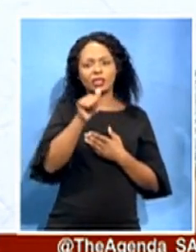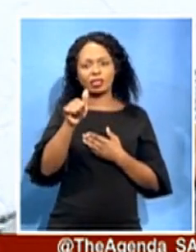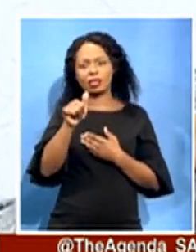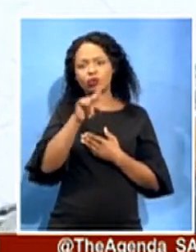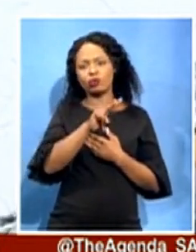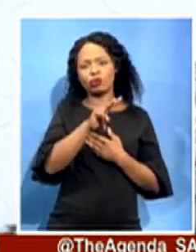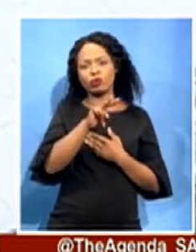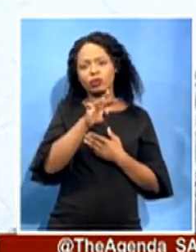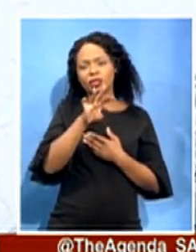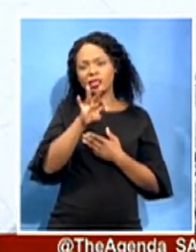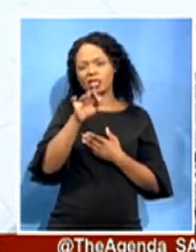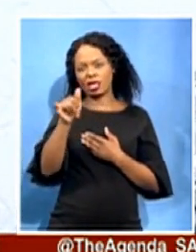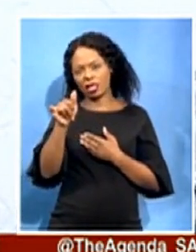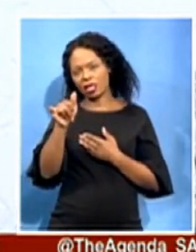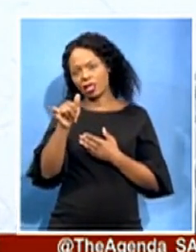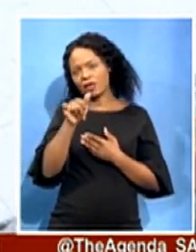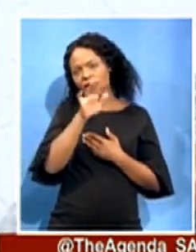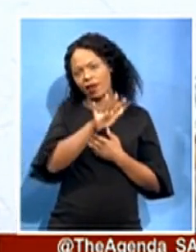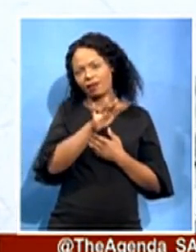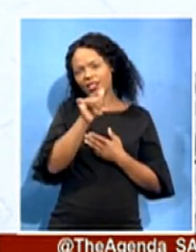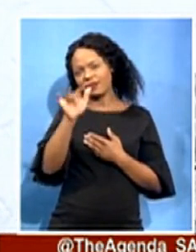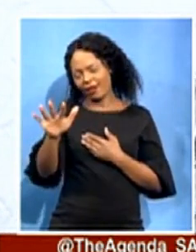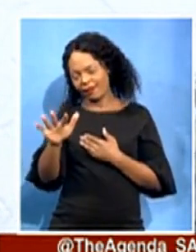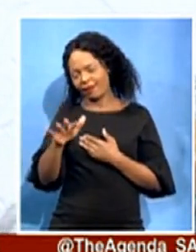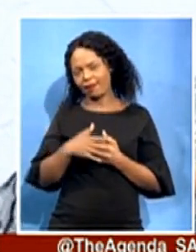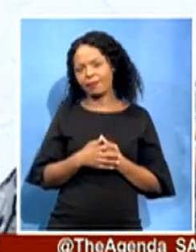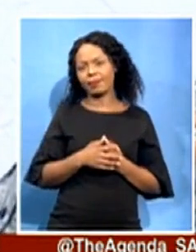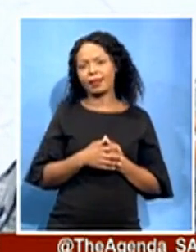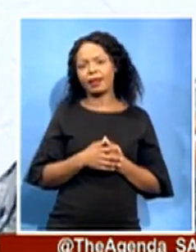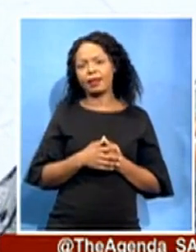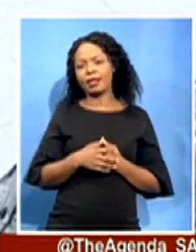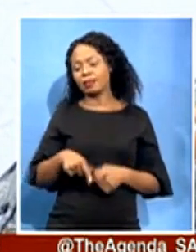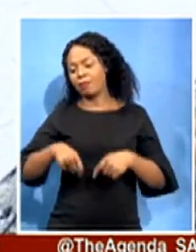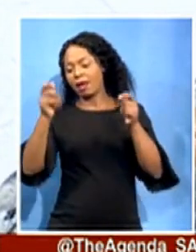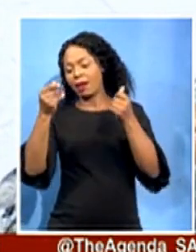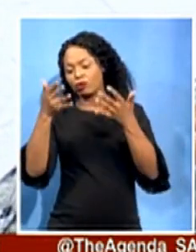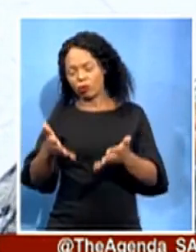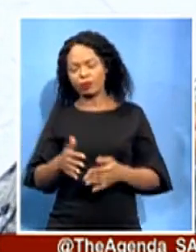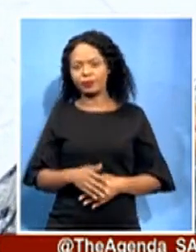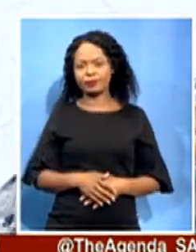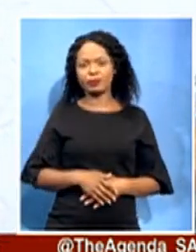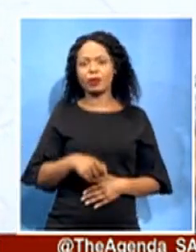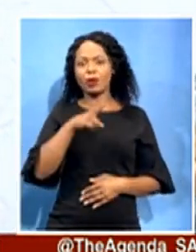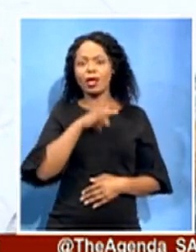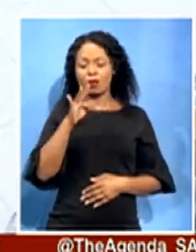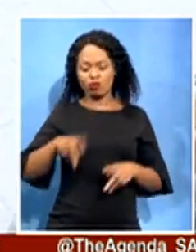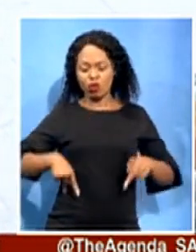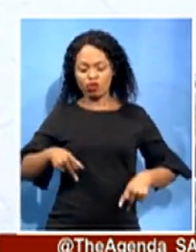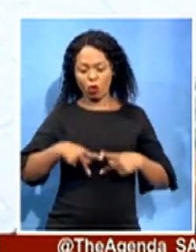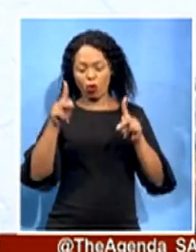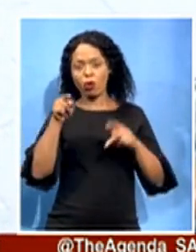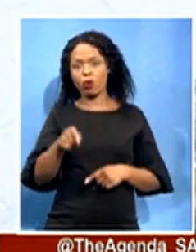So, if we were procuring at a maximum level that was determined by the provincial,